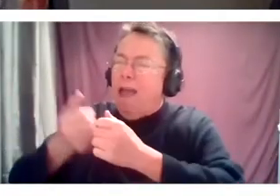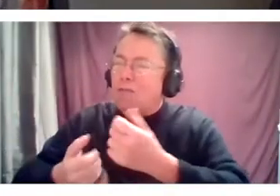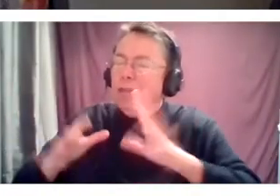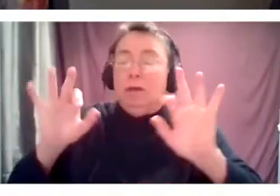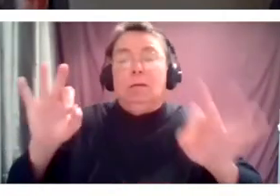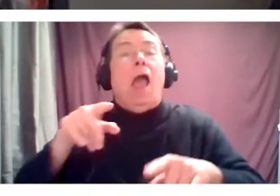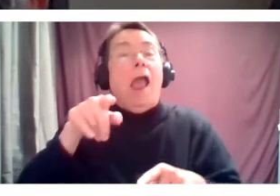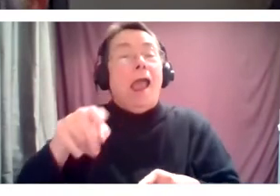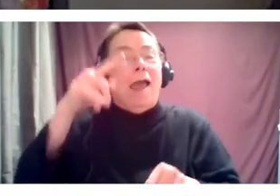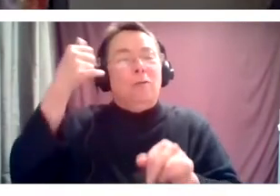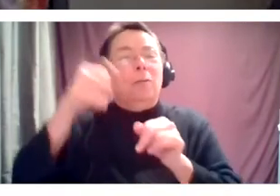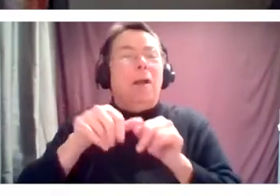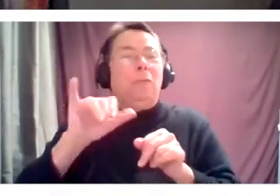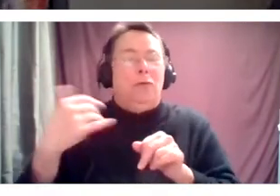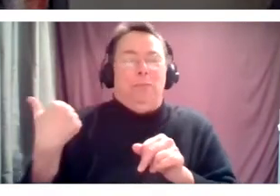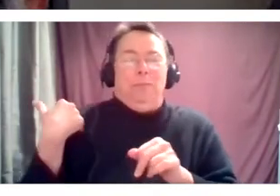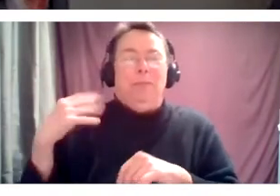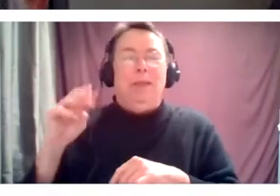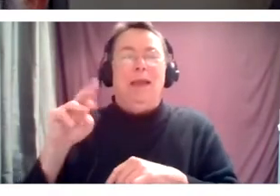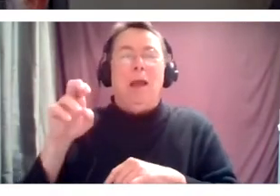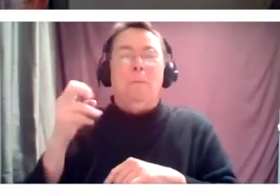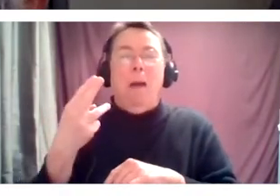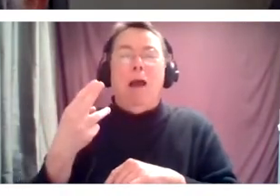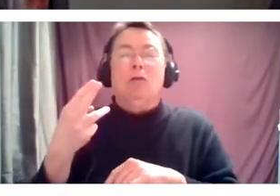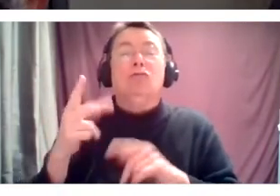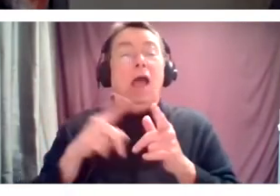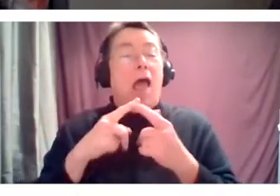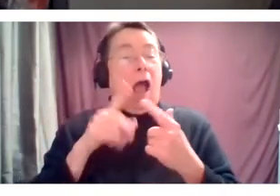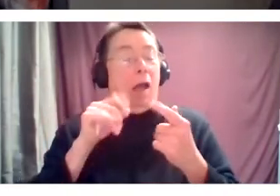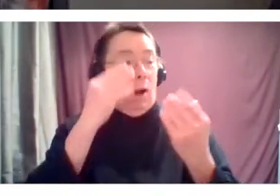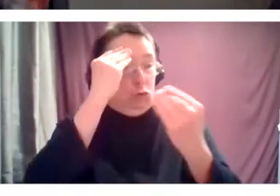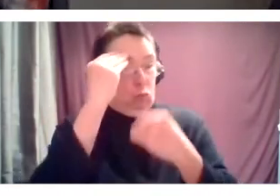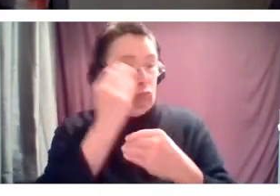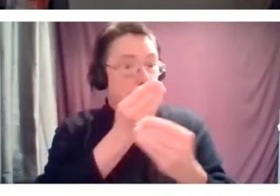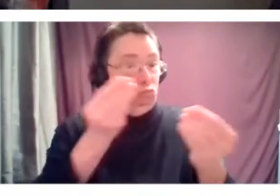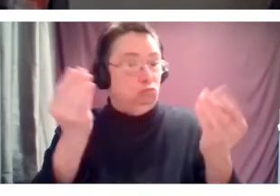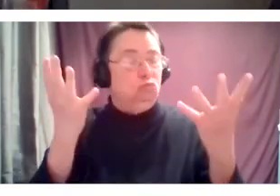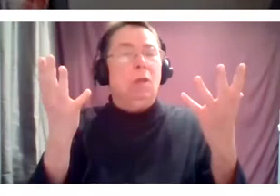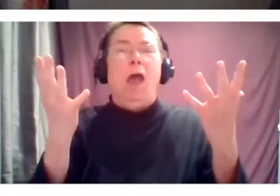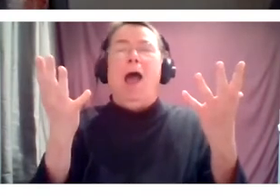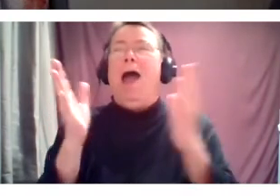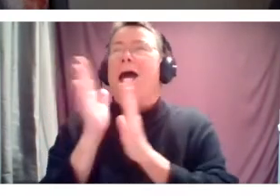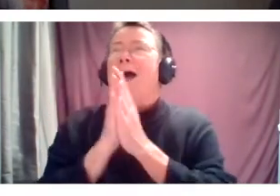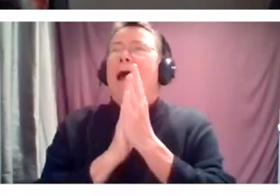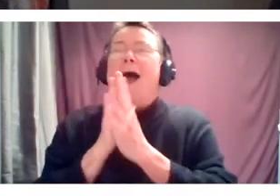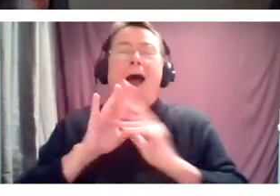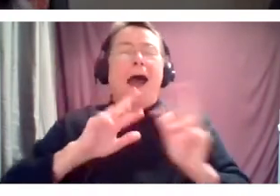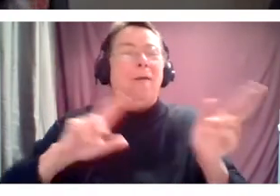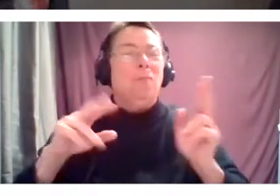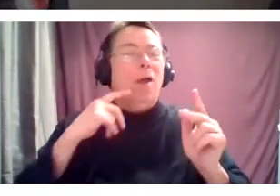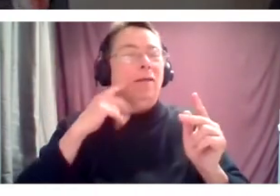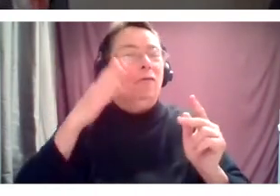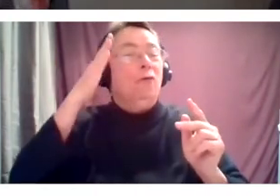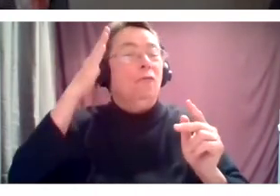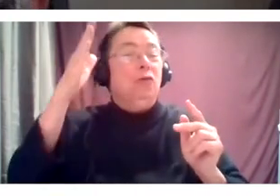back in March, an invitation I want to put out to the community or a desire. I can't wait for some day in the future, maybe far in the